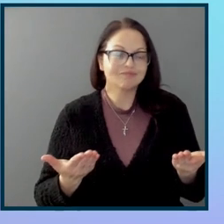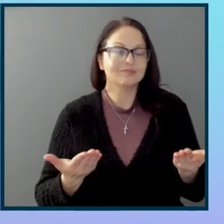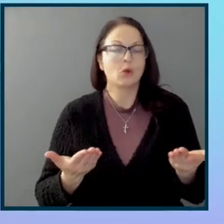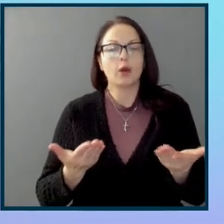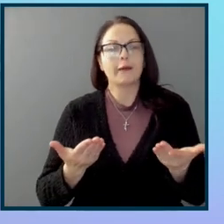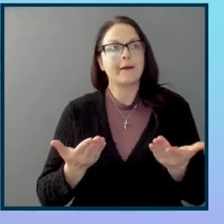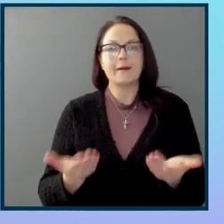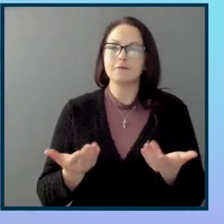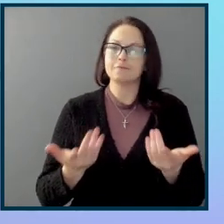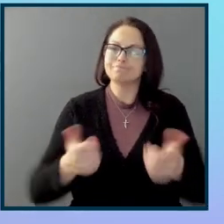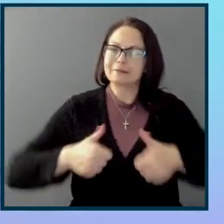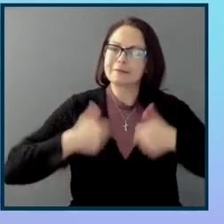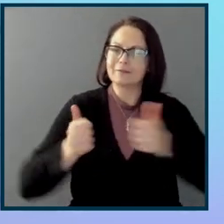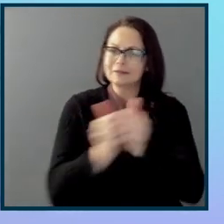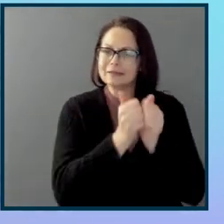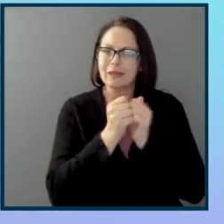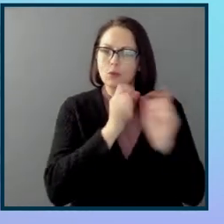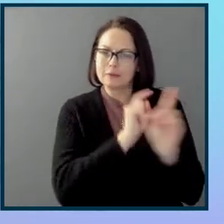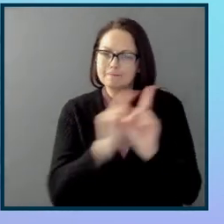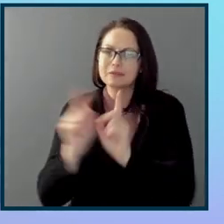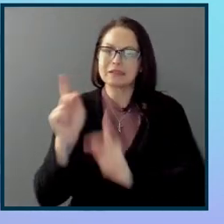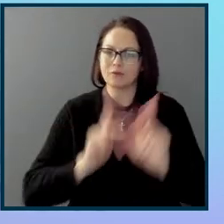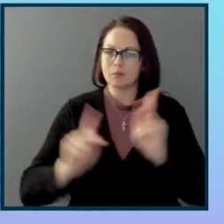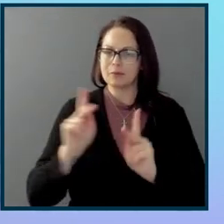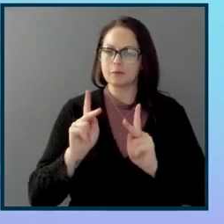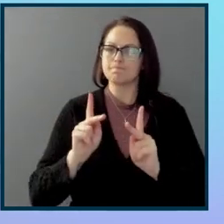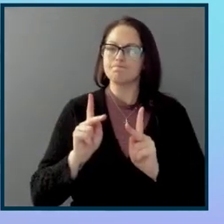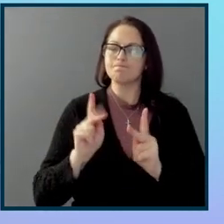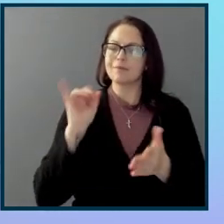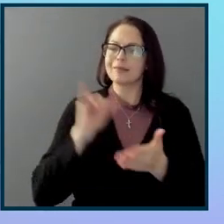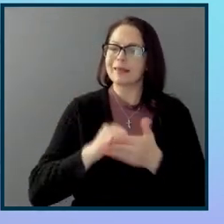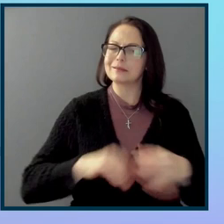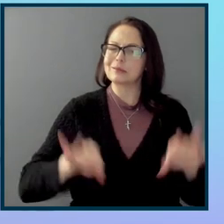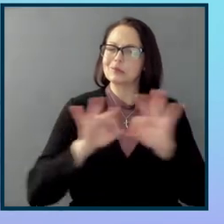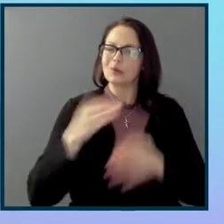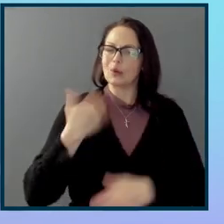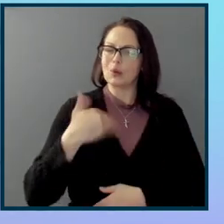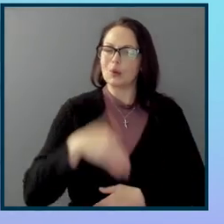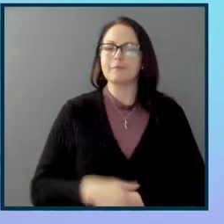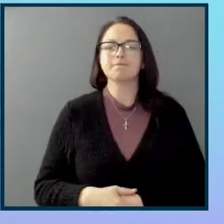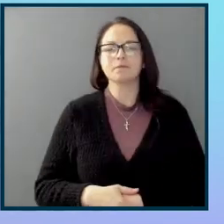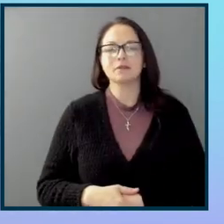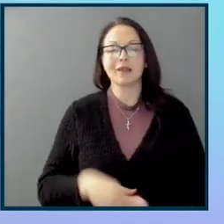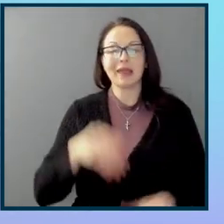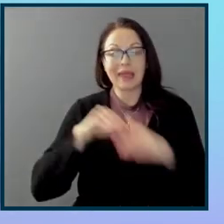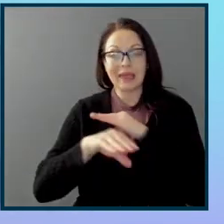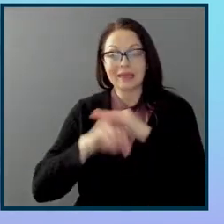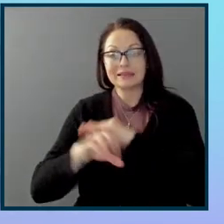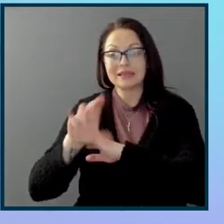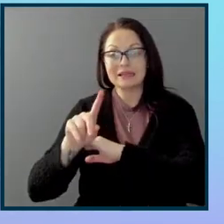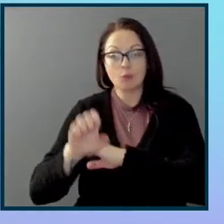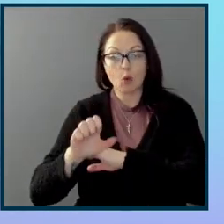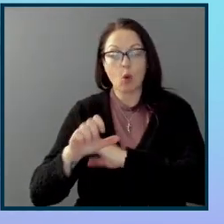these people, all these diverse people is what it's about. Accessible code is coding for this